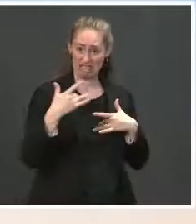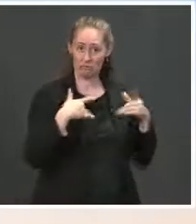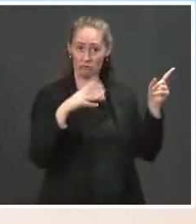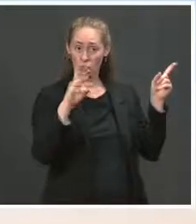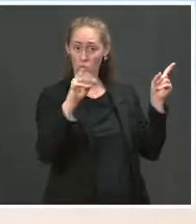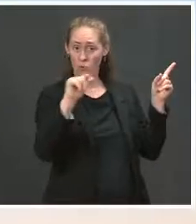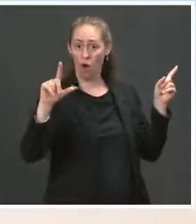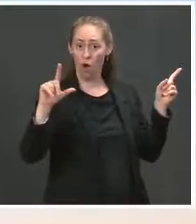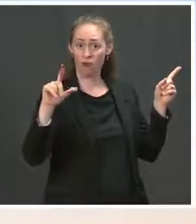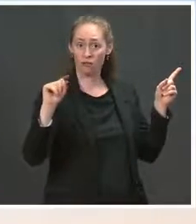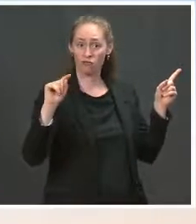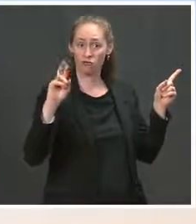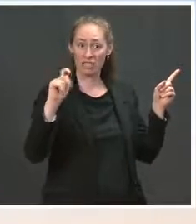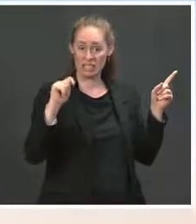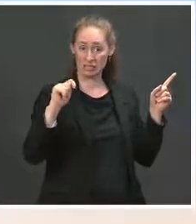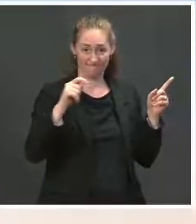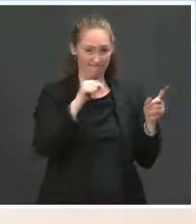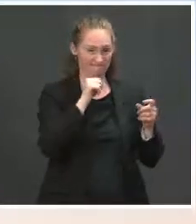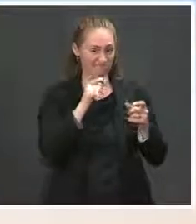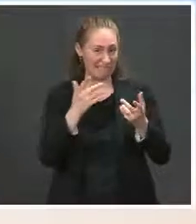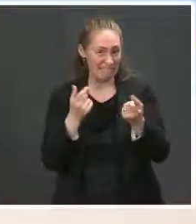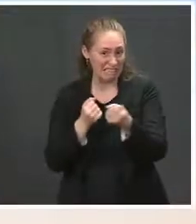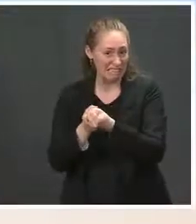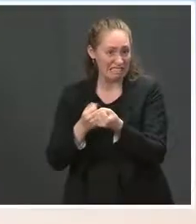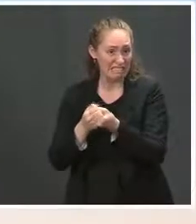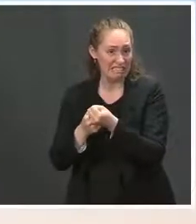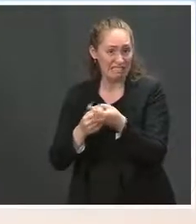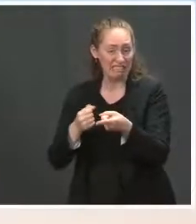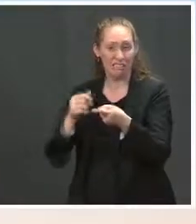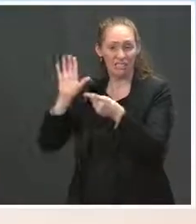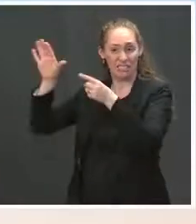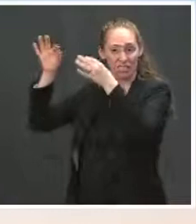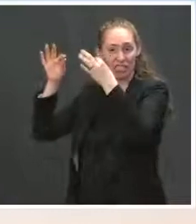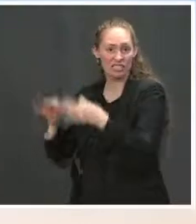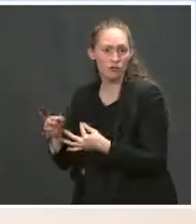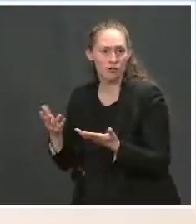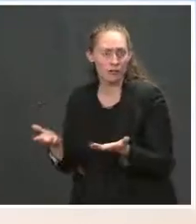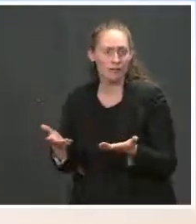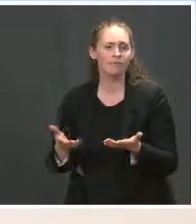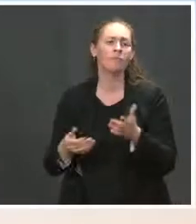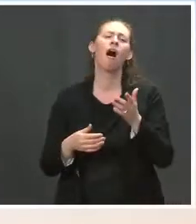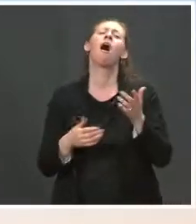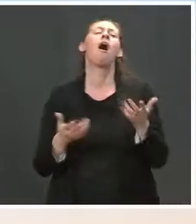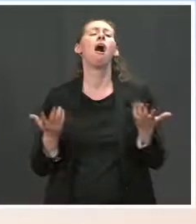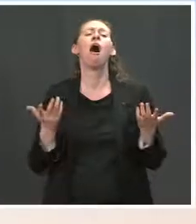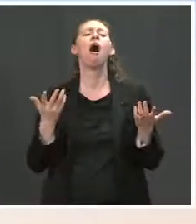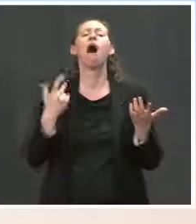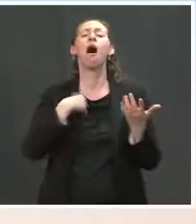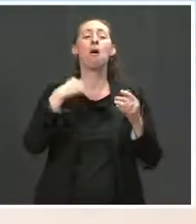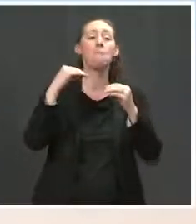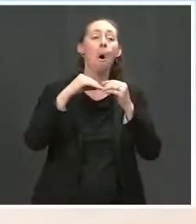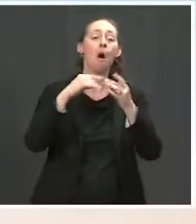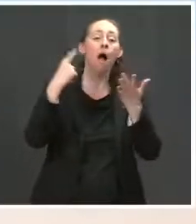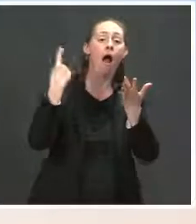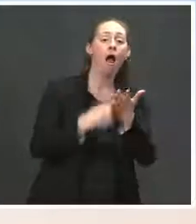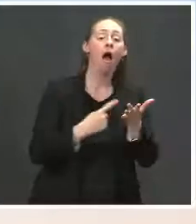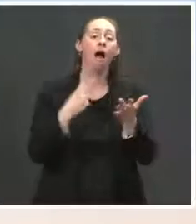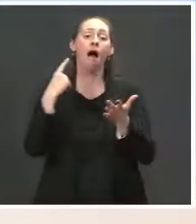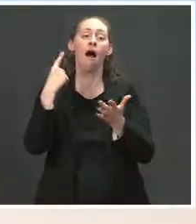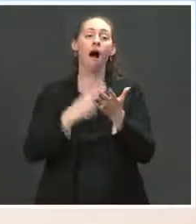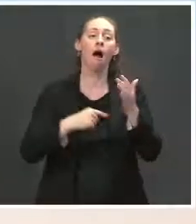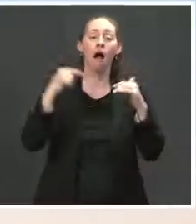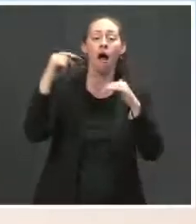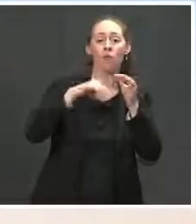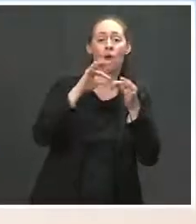And to what extent does that play into your discussions? Ms. Well, I've been doing this long enough not to comment on movements in the stock market. But I did see just